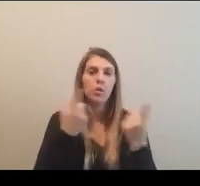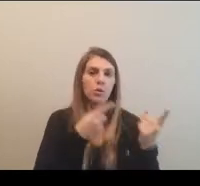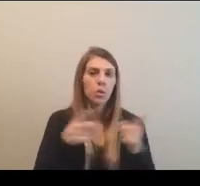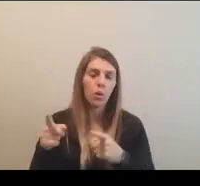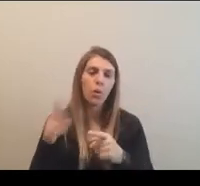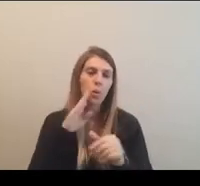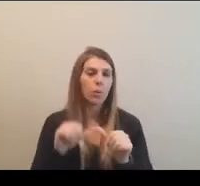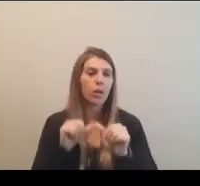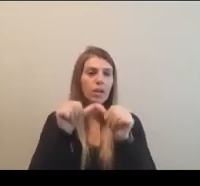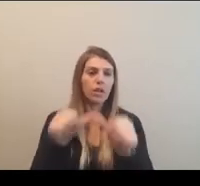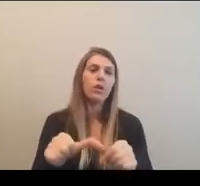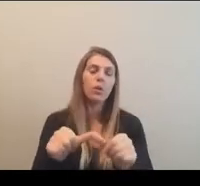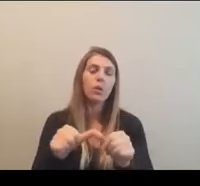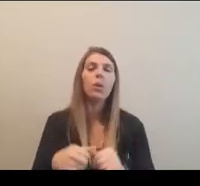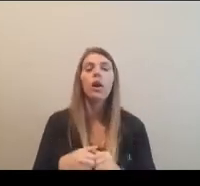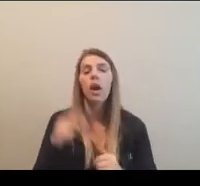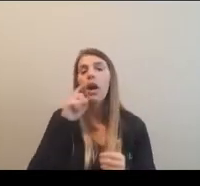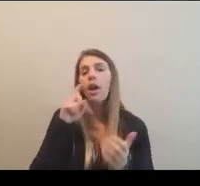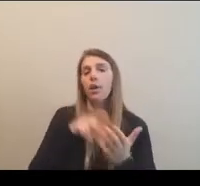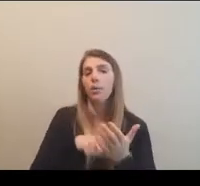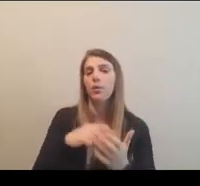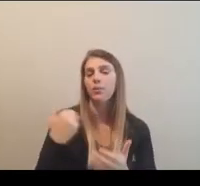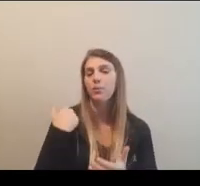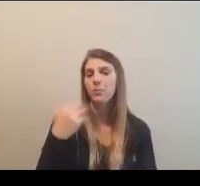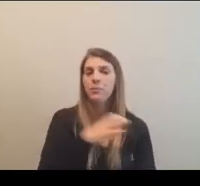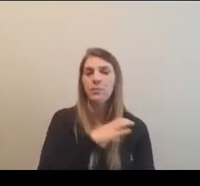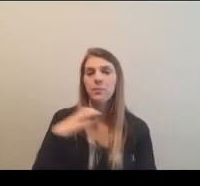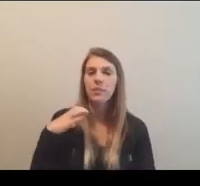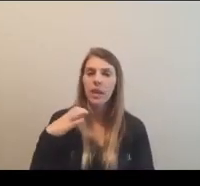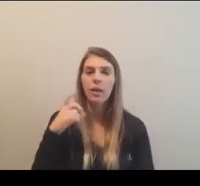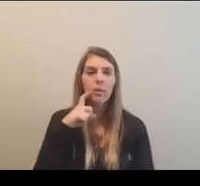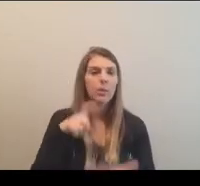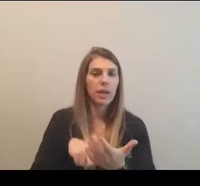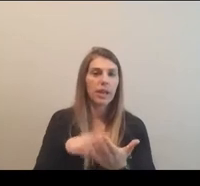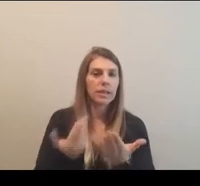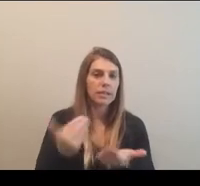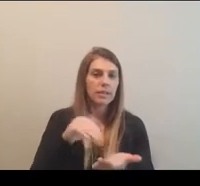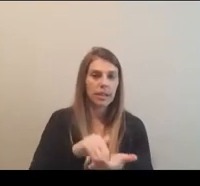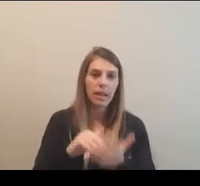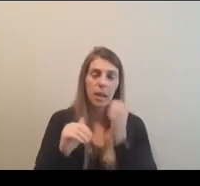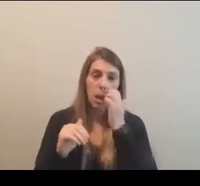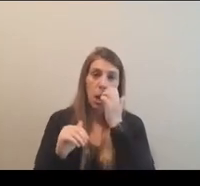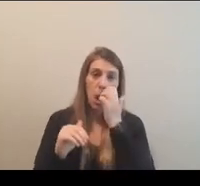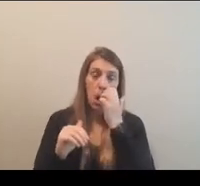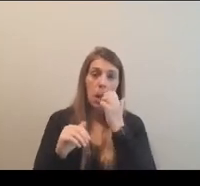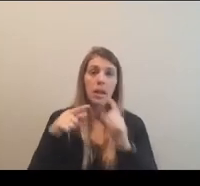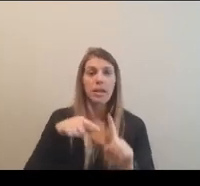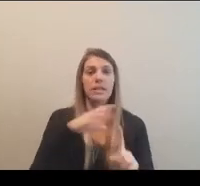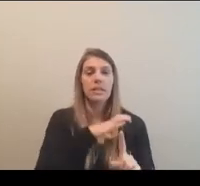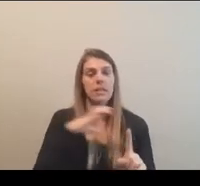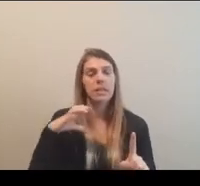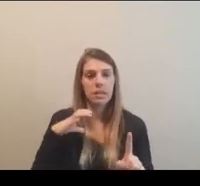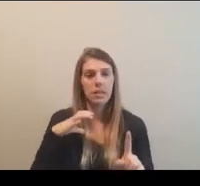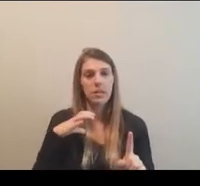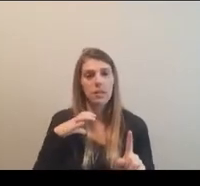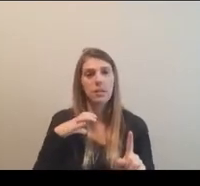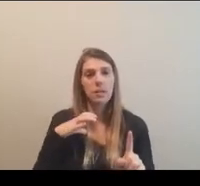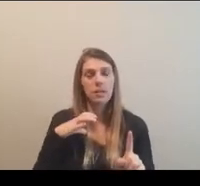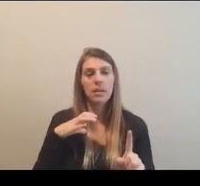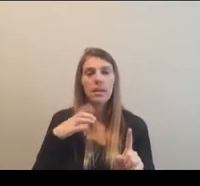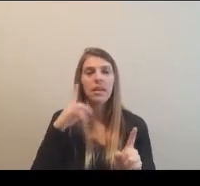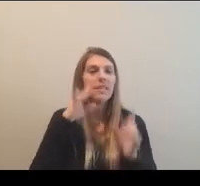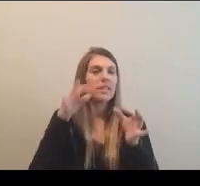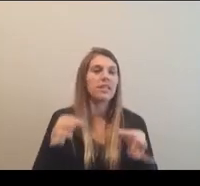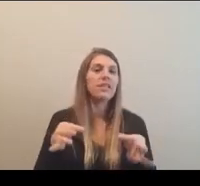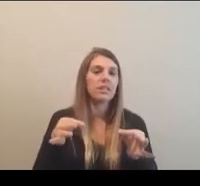will continue. And I recognized earlier committees. I just want to recognize again, the, it's the committees that, you know, that are the decision